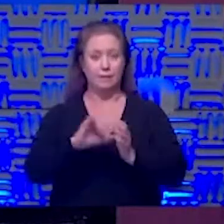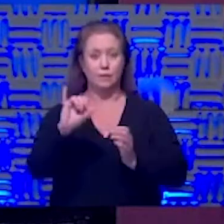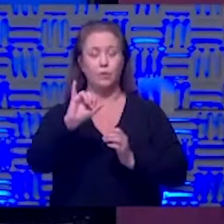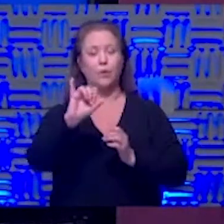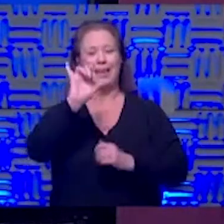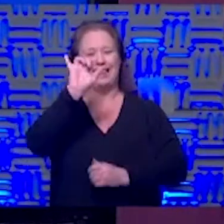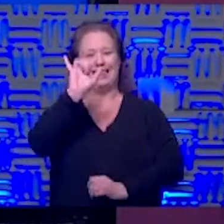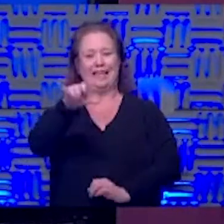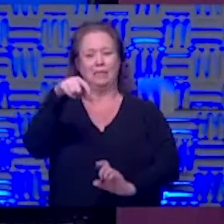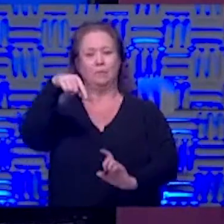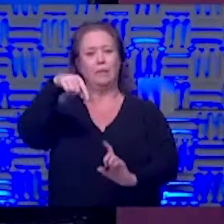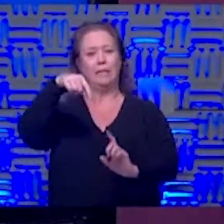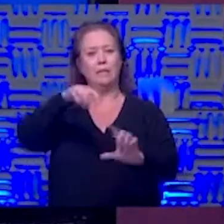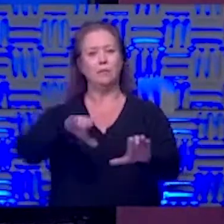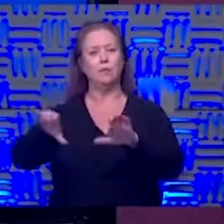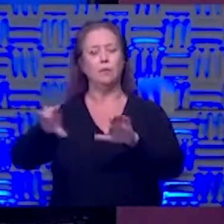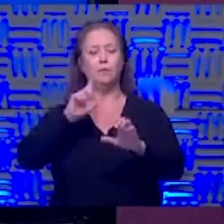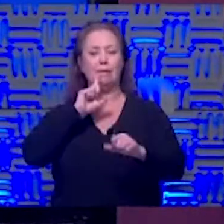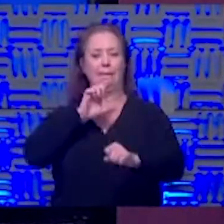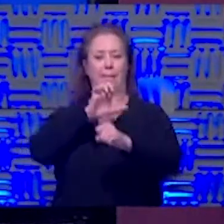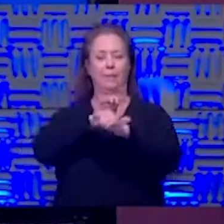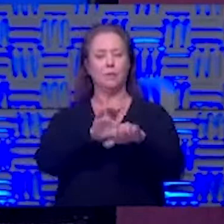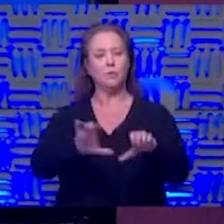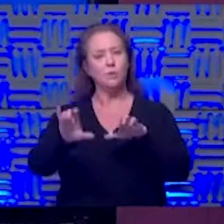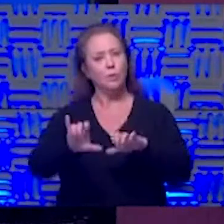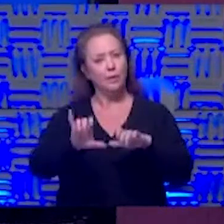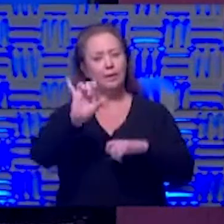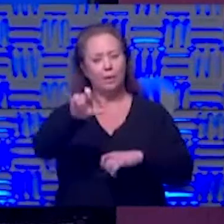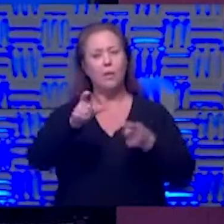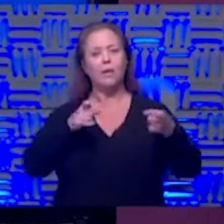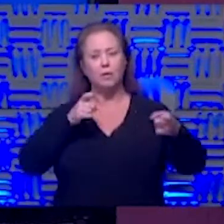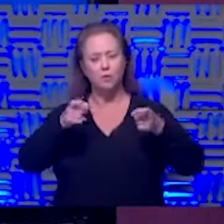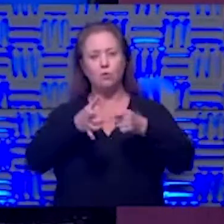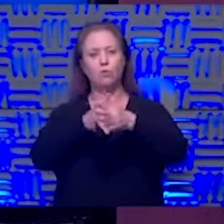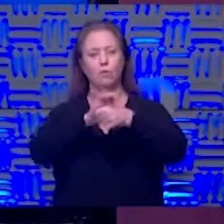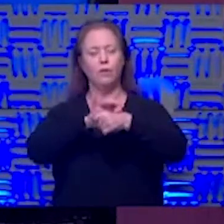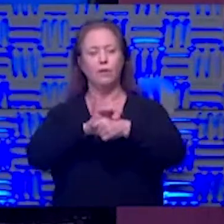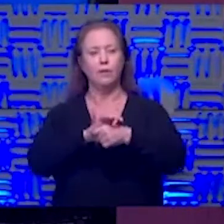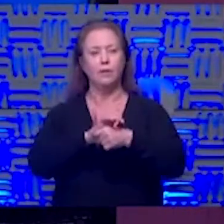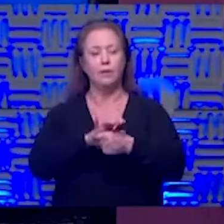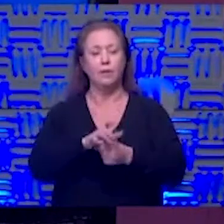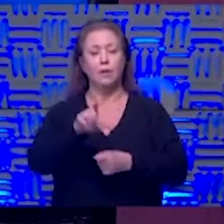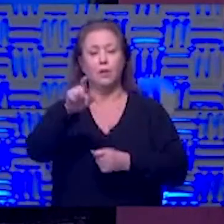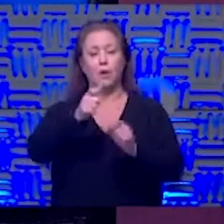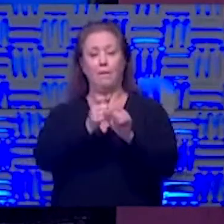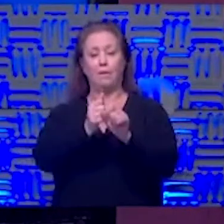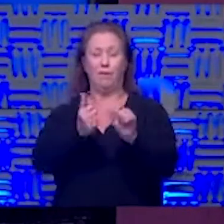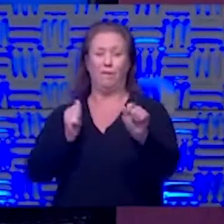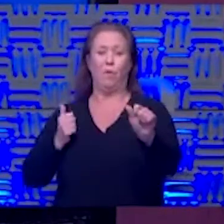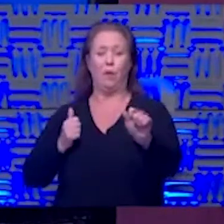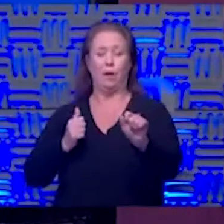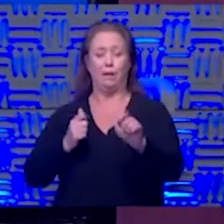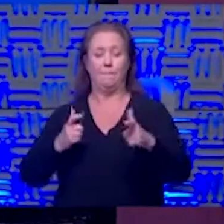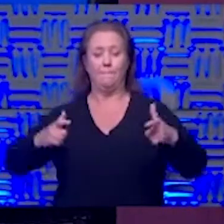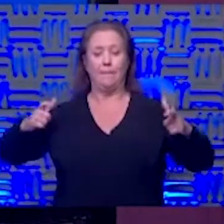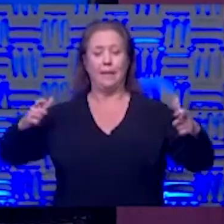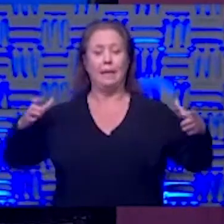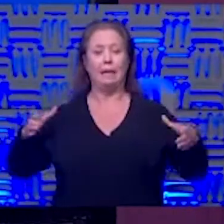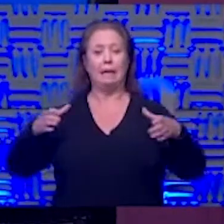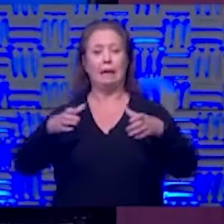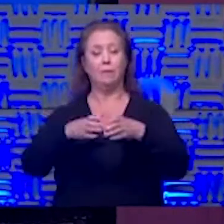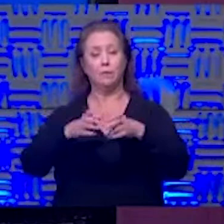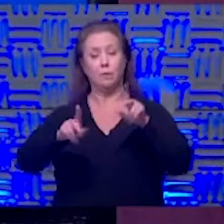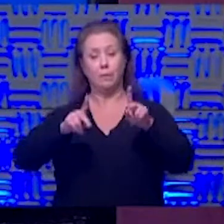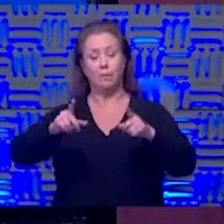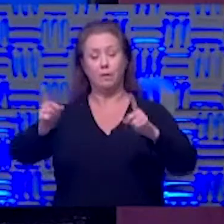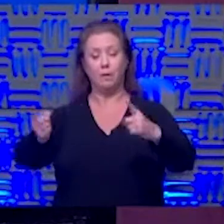that's what we have to do if we can commit to that we can control the disease yeah you have to avoid a large public gatherings when you bring a lot of people into your